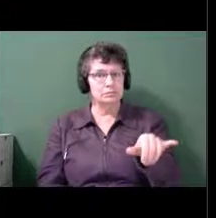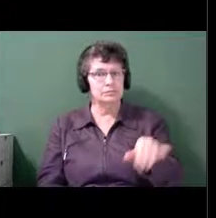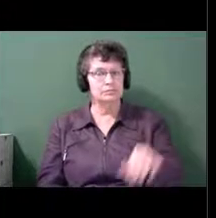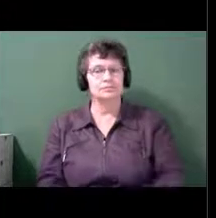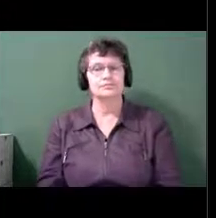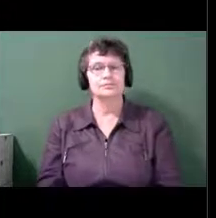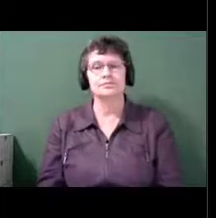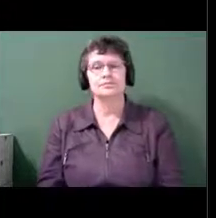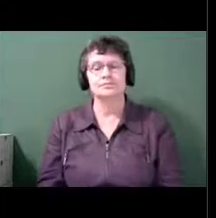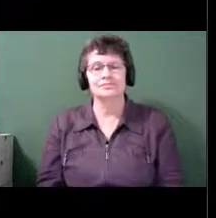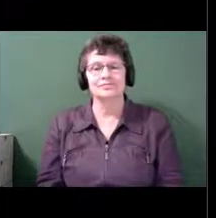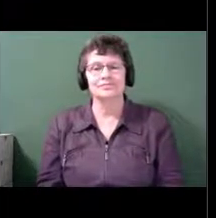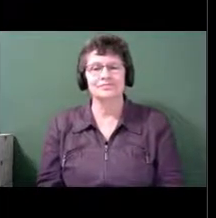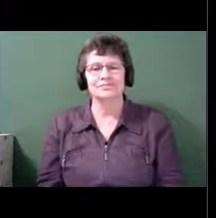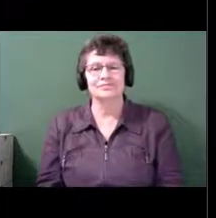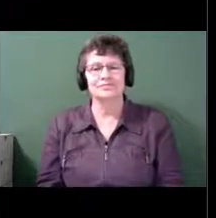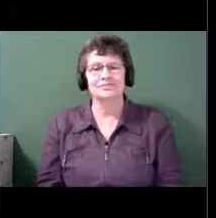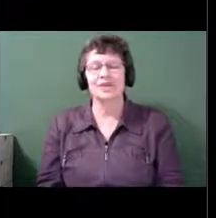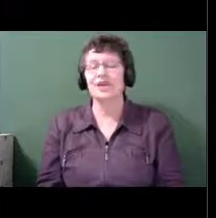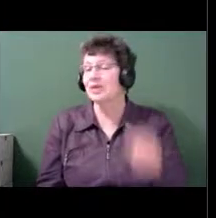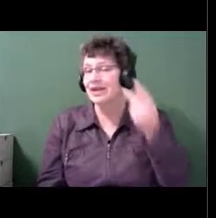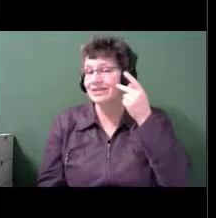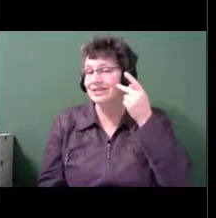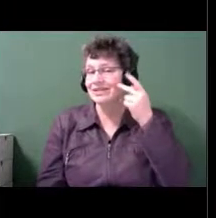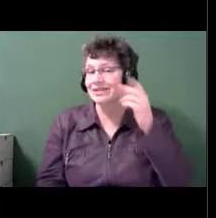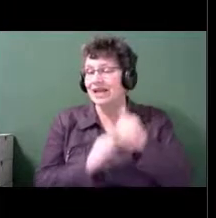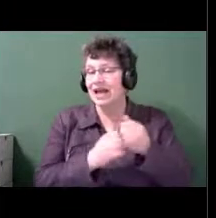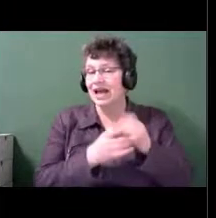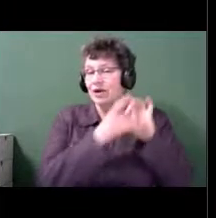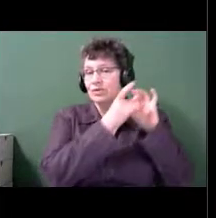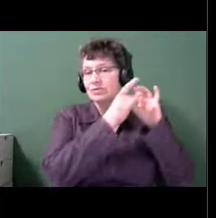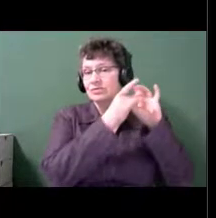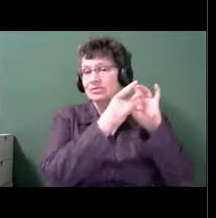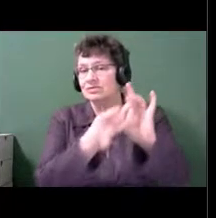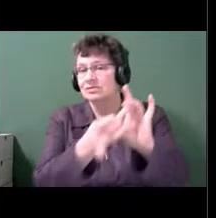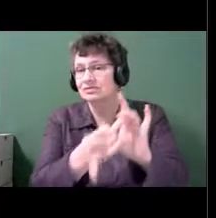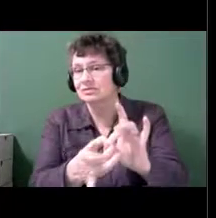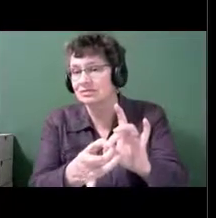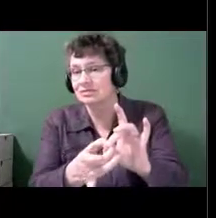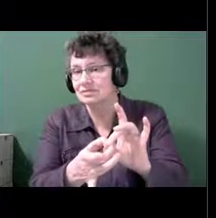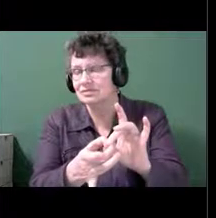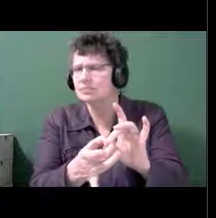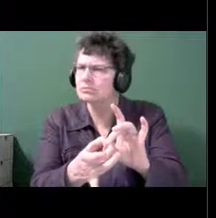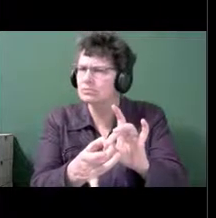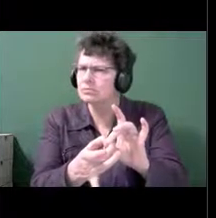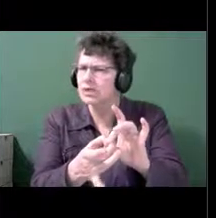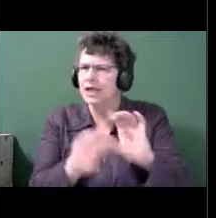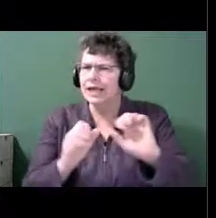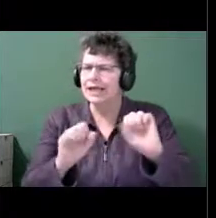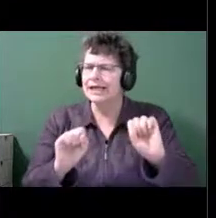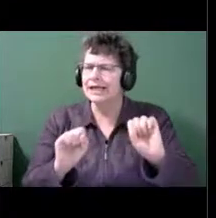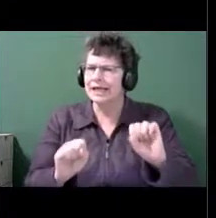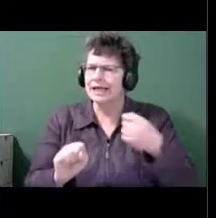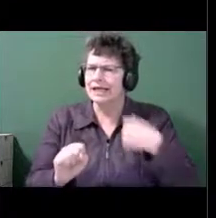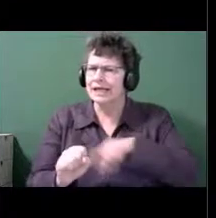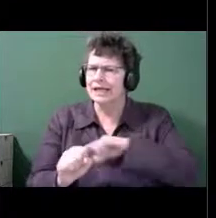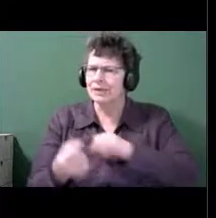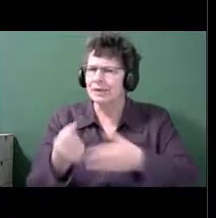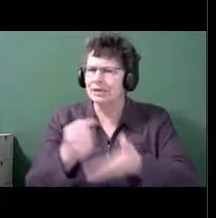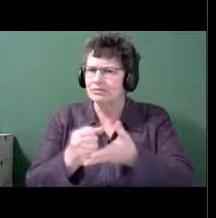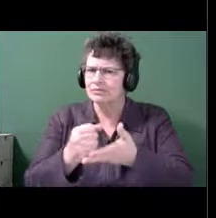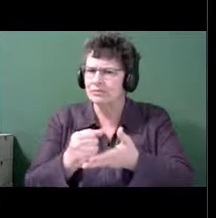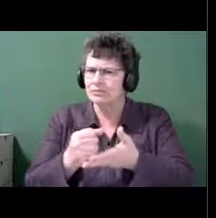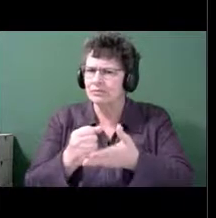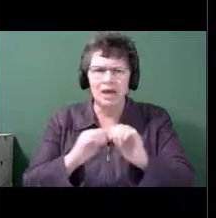But you can kind of see the chain reaction. So can we do anything about this? Let's keep going. Next slide.